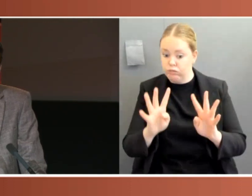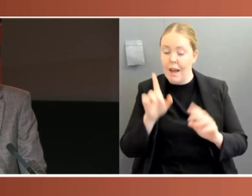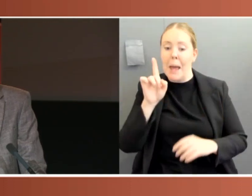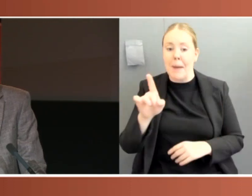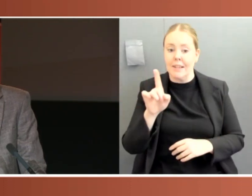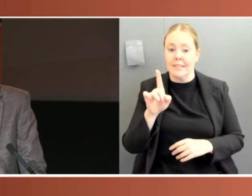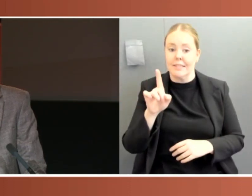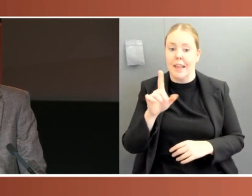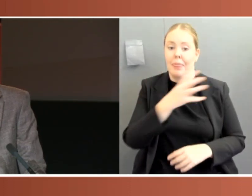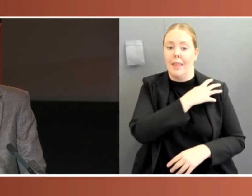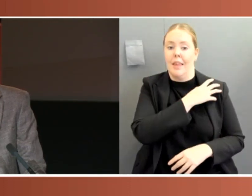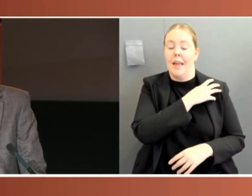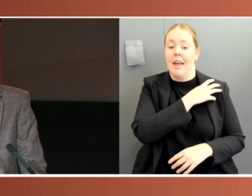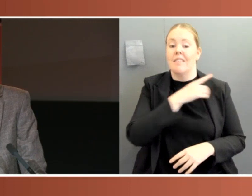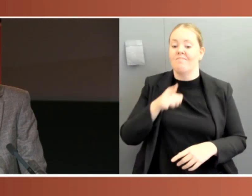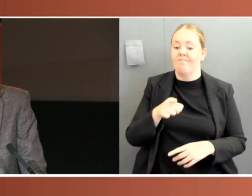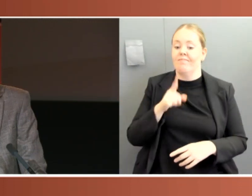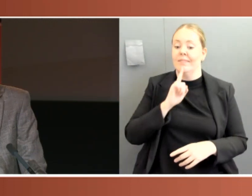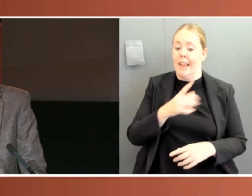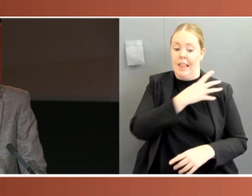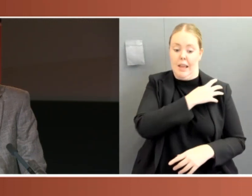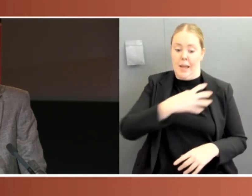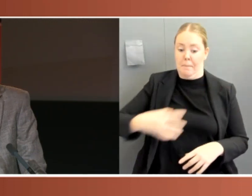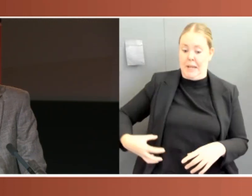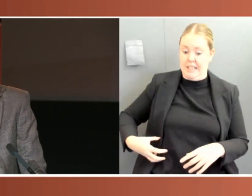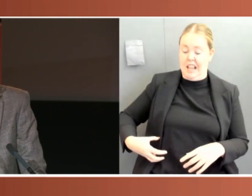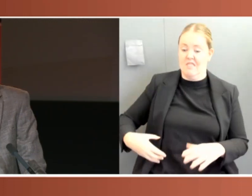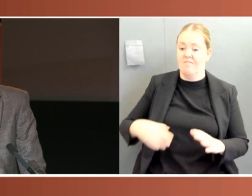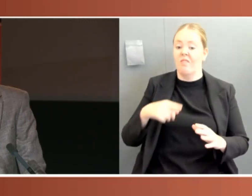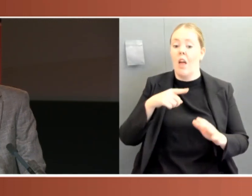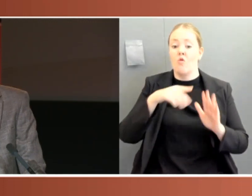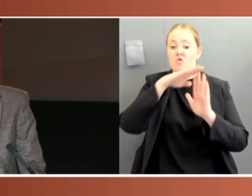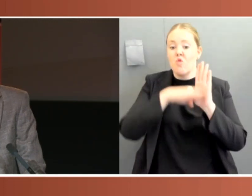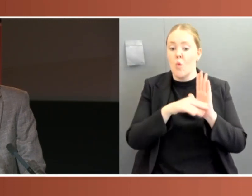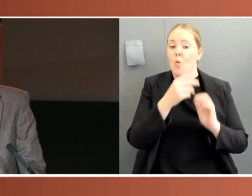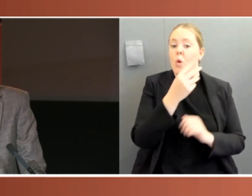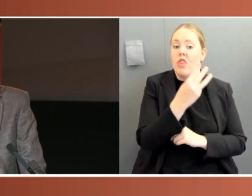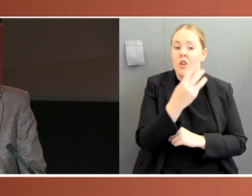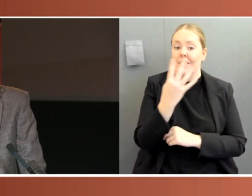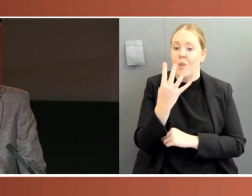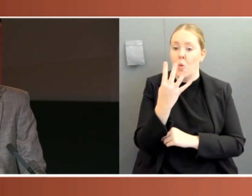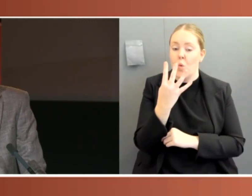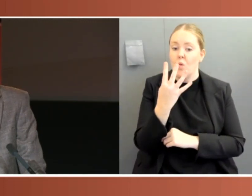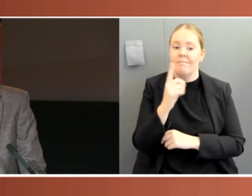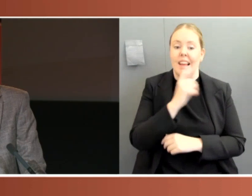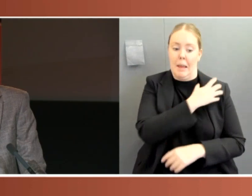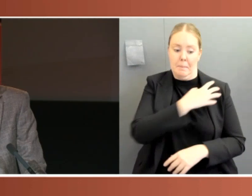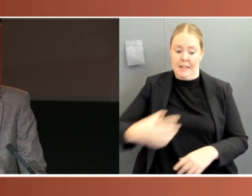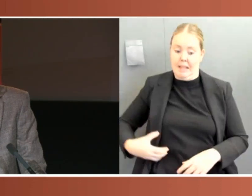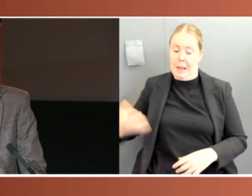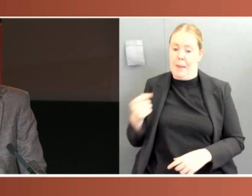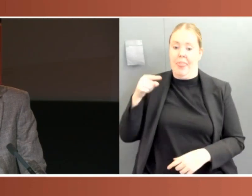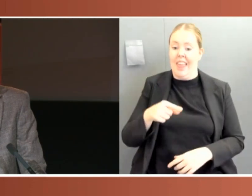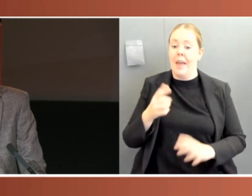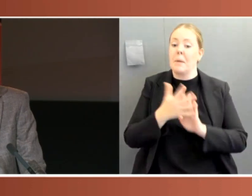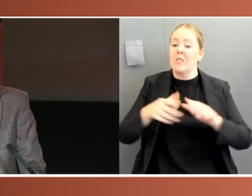not meet until a minister is present. Conveniently, no government minister turned up. So the president said he had no choice but to end the sitting.